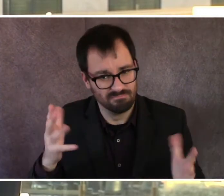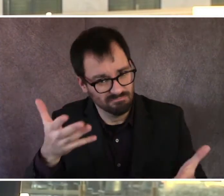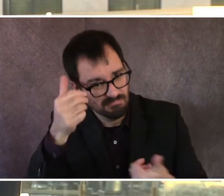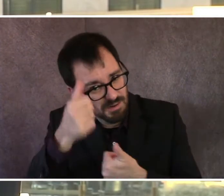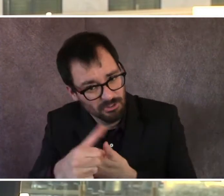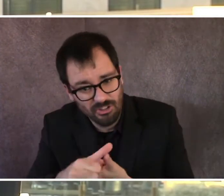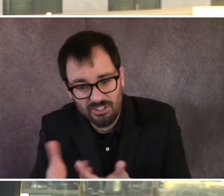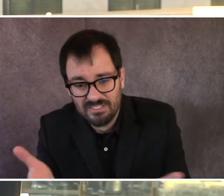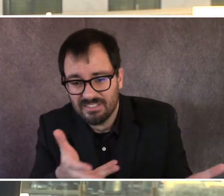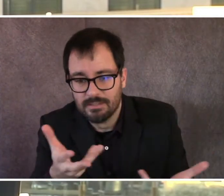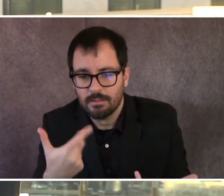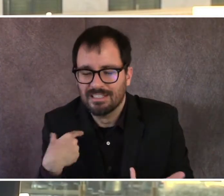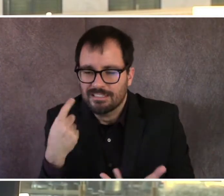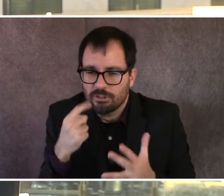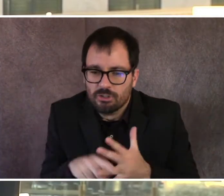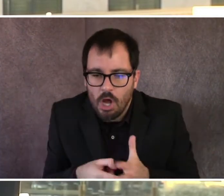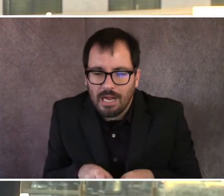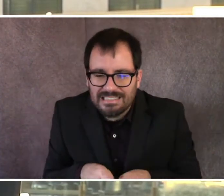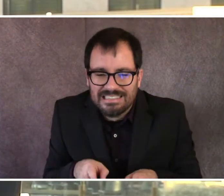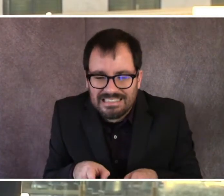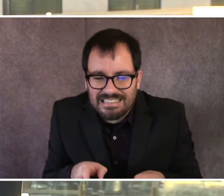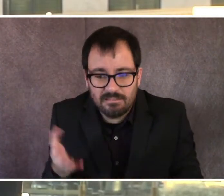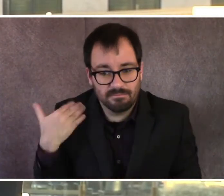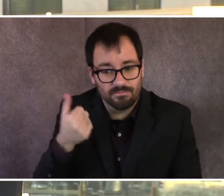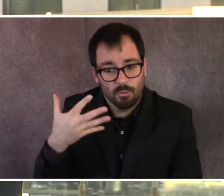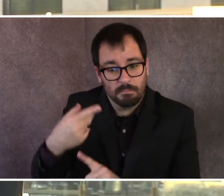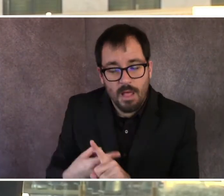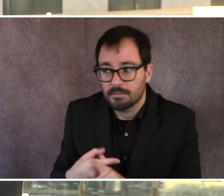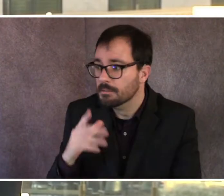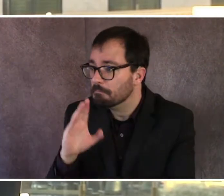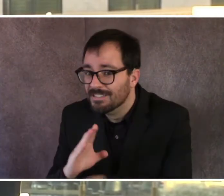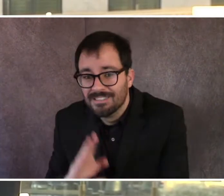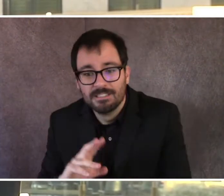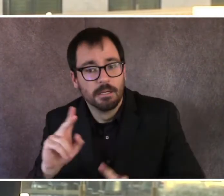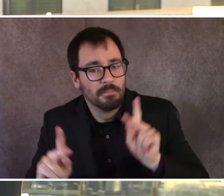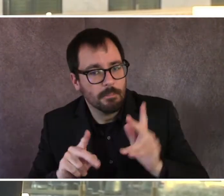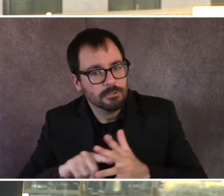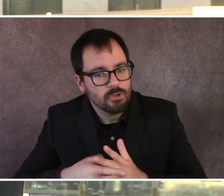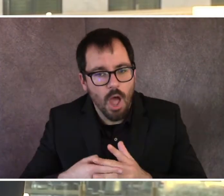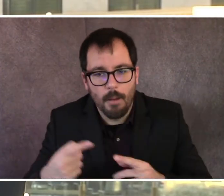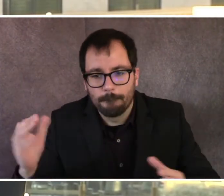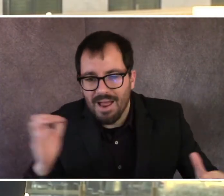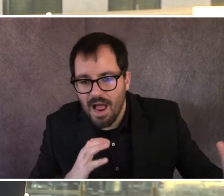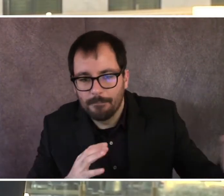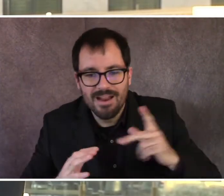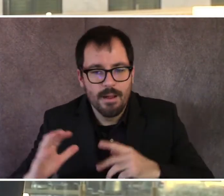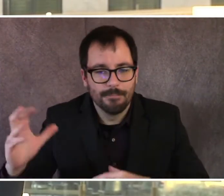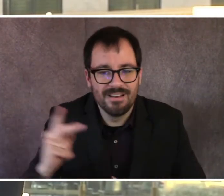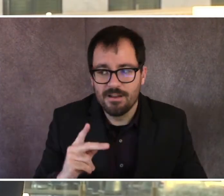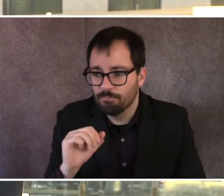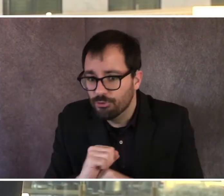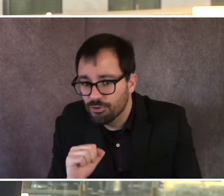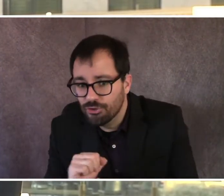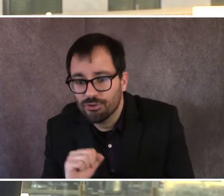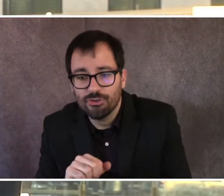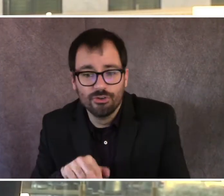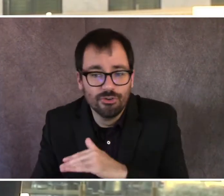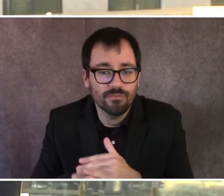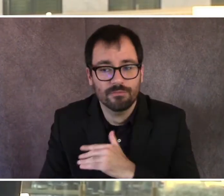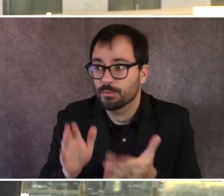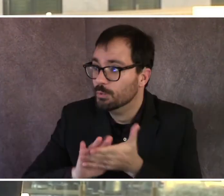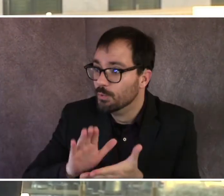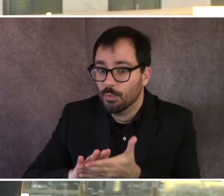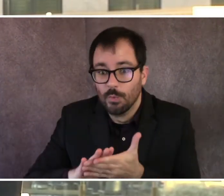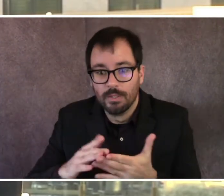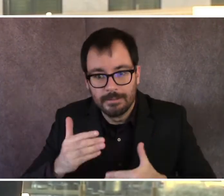to open up my say, just begun over the last several months now, businesses and people coming back to work and, uh, you know, school, we want to get schools